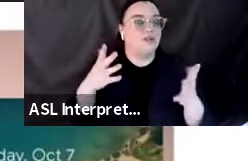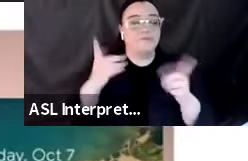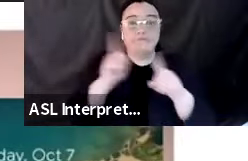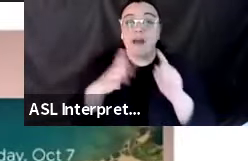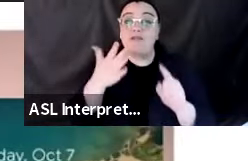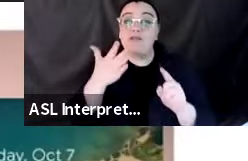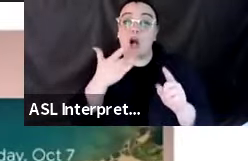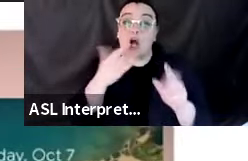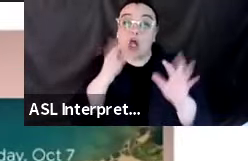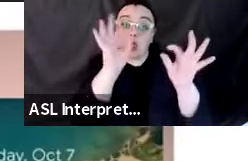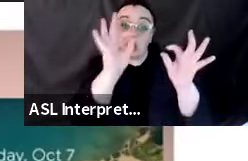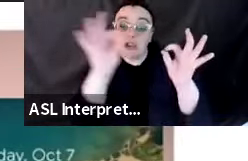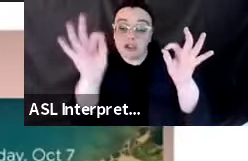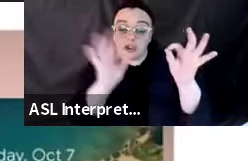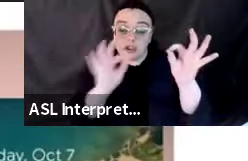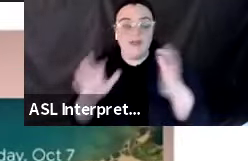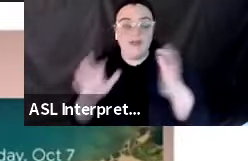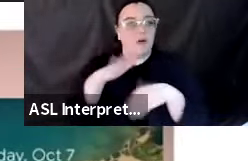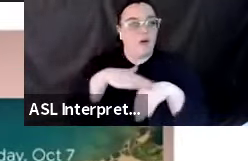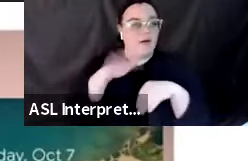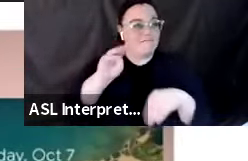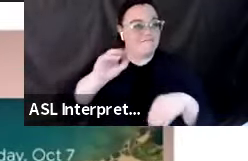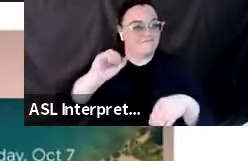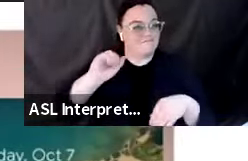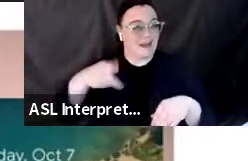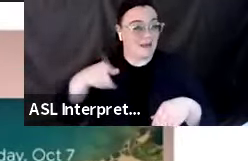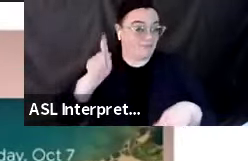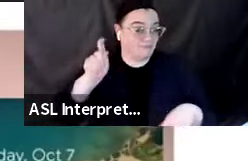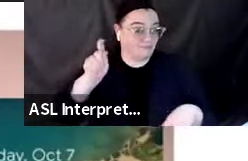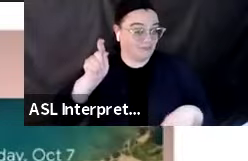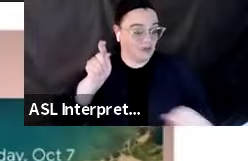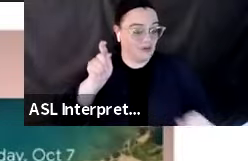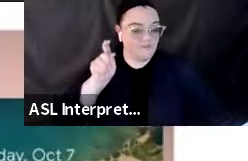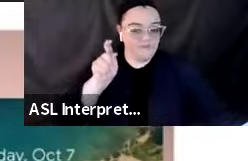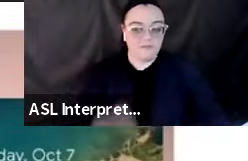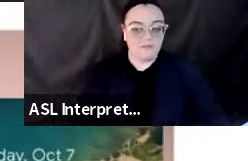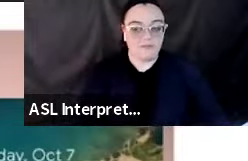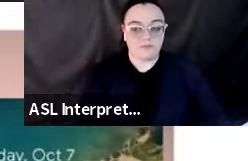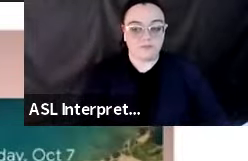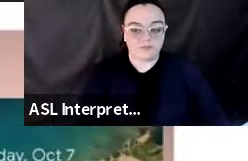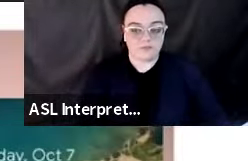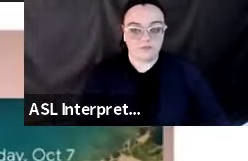dots or listings representing earthquakes around the world?